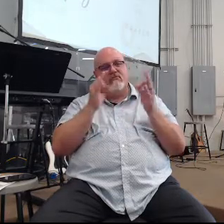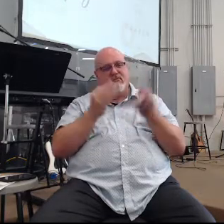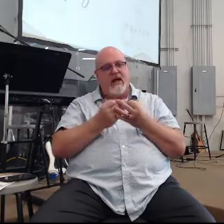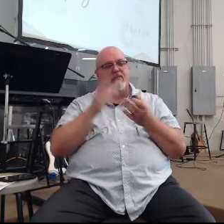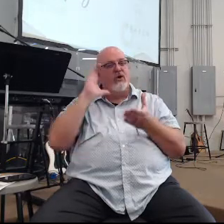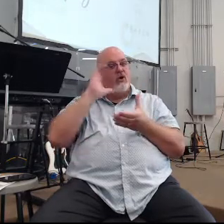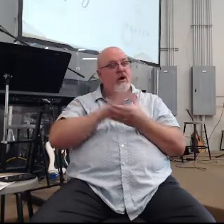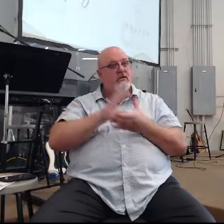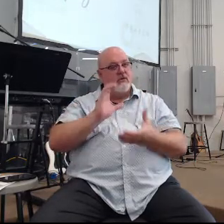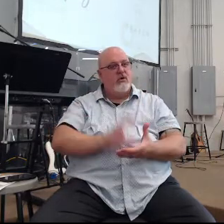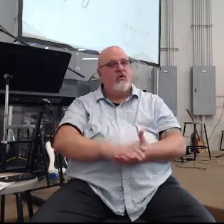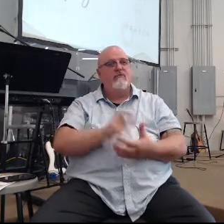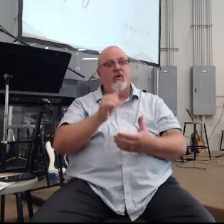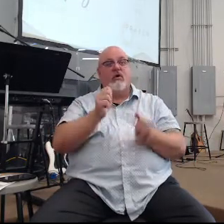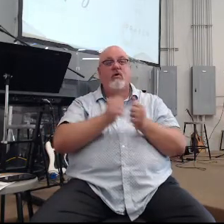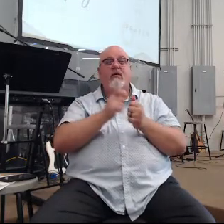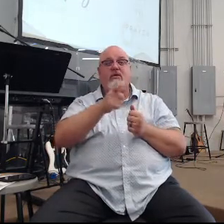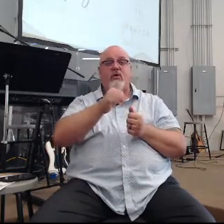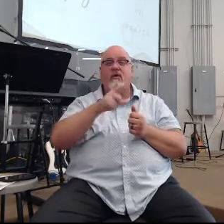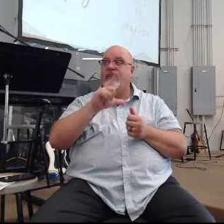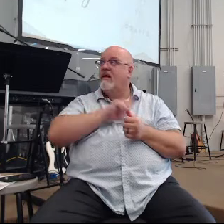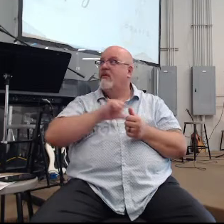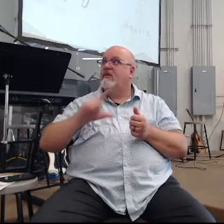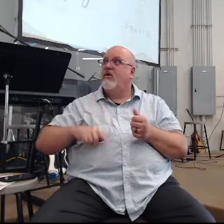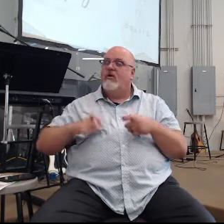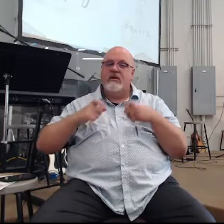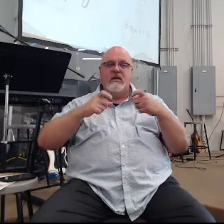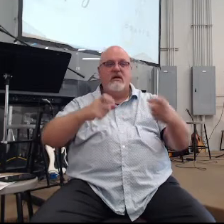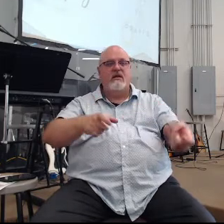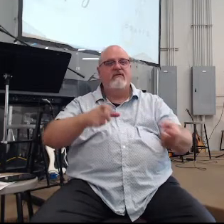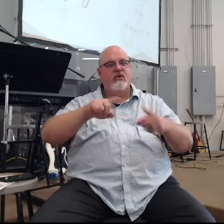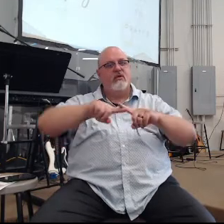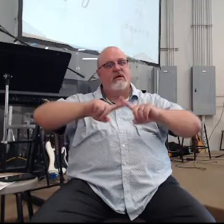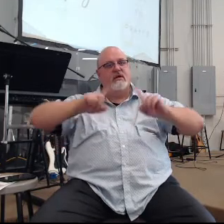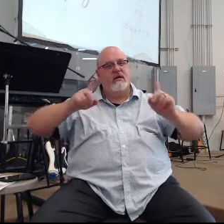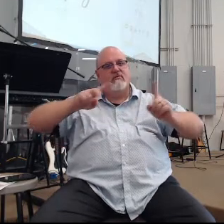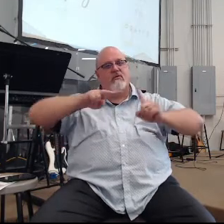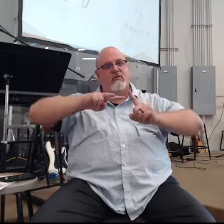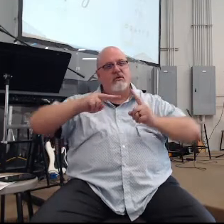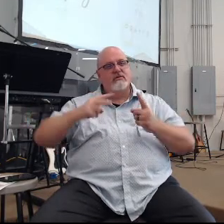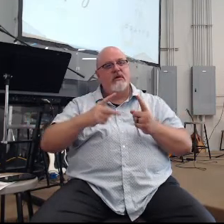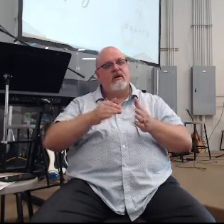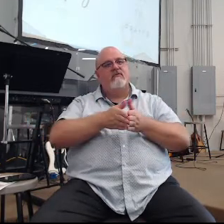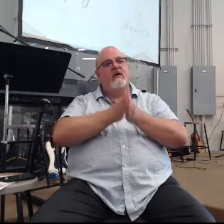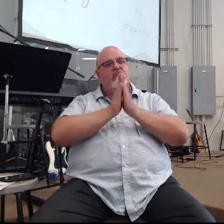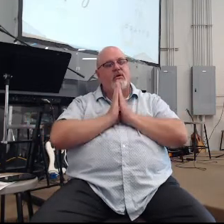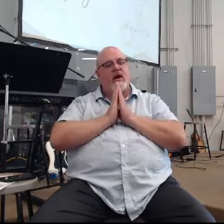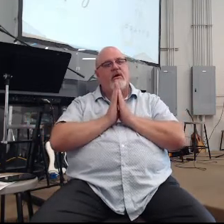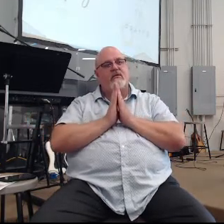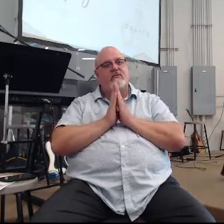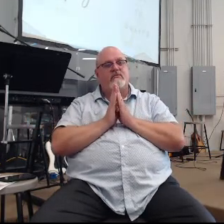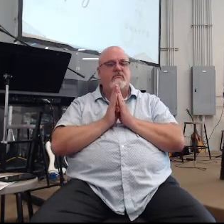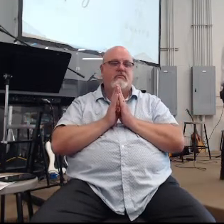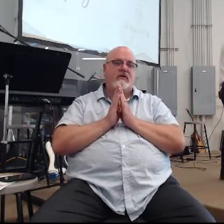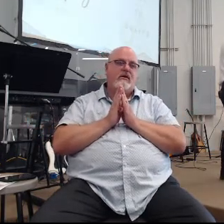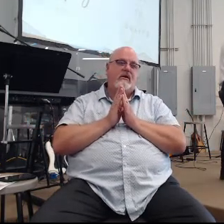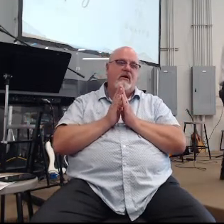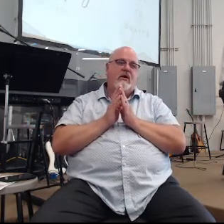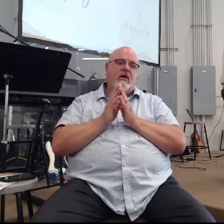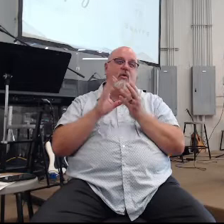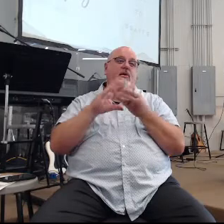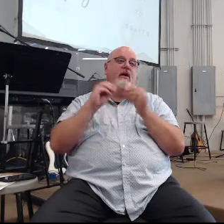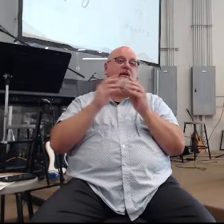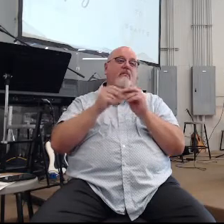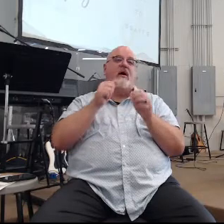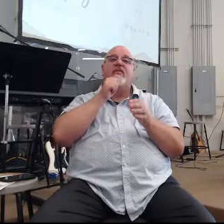or just with you and the Lord to just give you a different perspective on prayer so we're talking about the